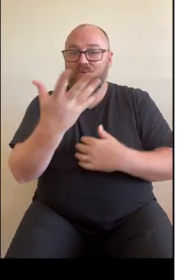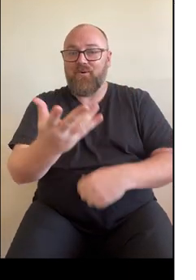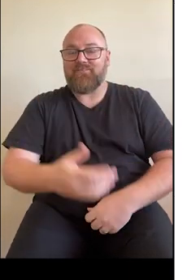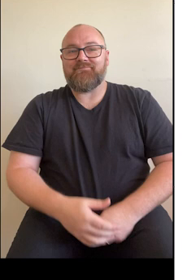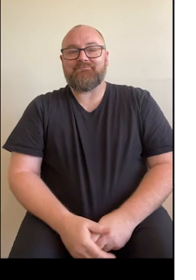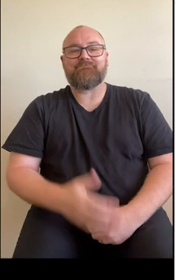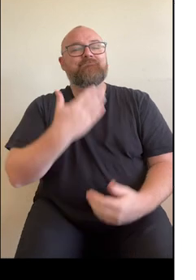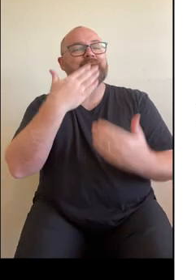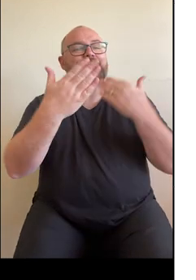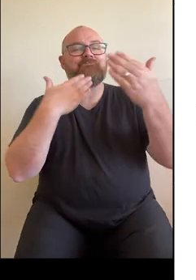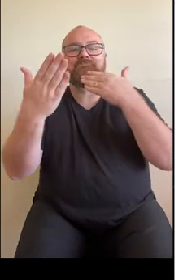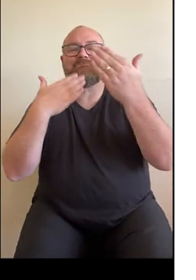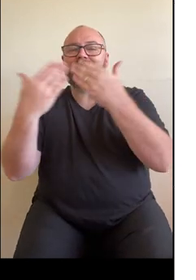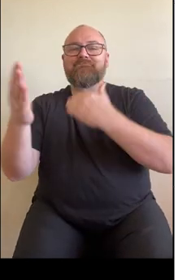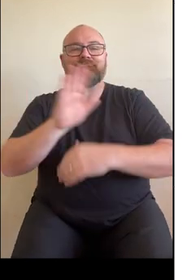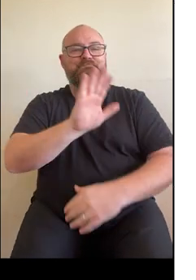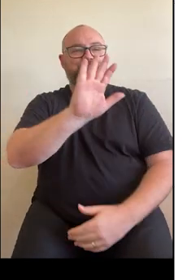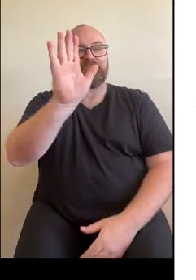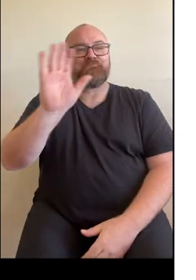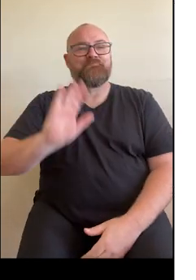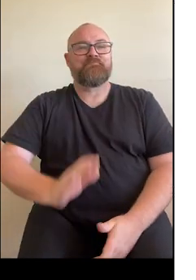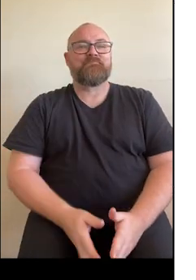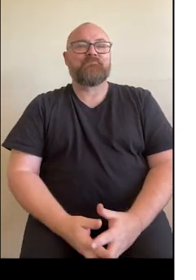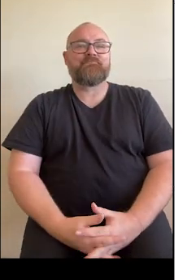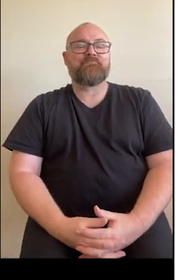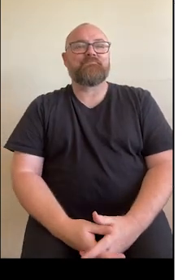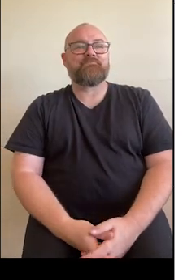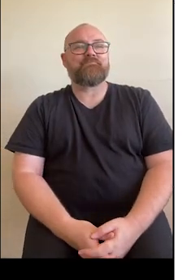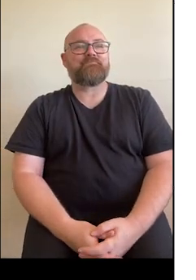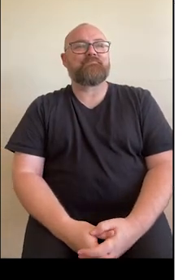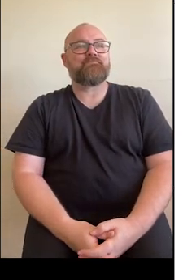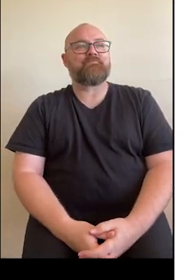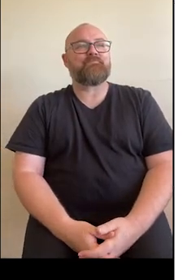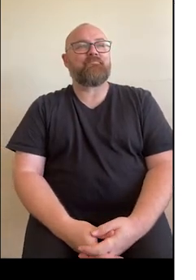Thanks so much. Thanks everyone. See you next time. Bye. Bye.